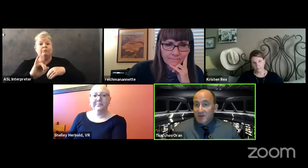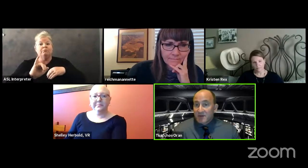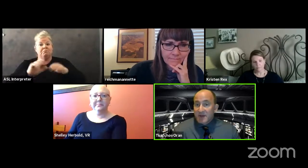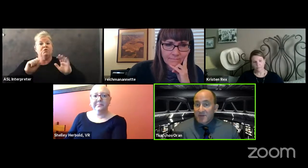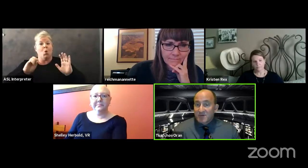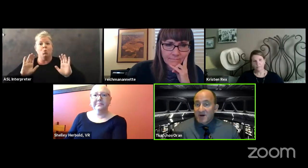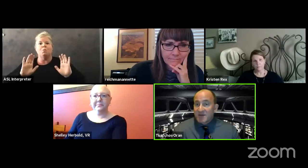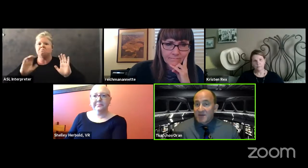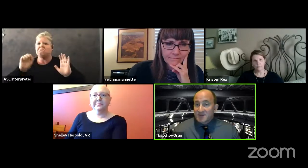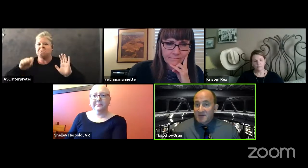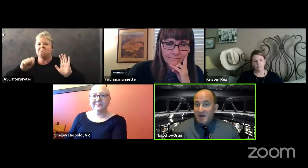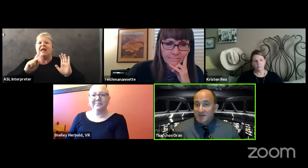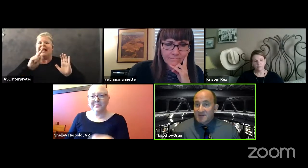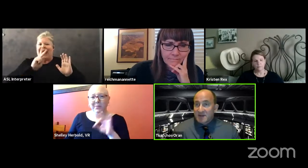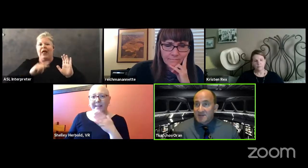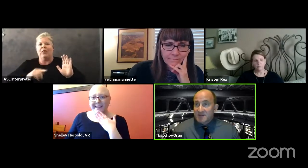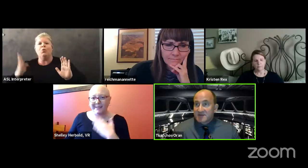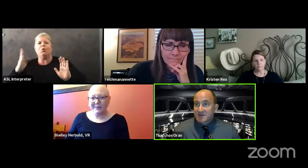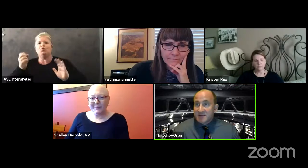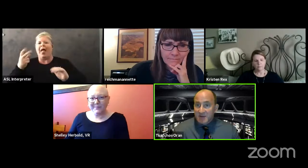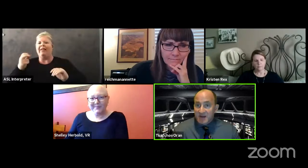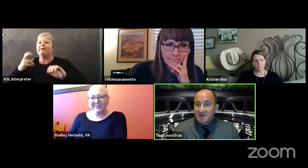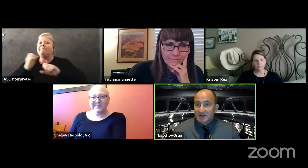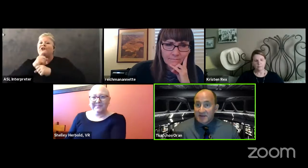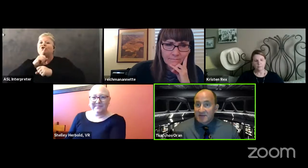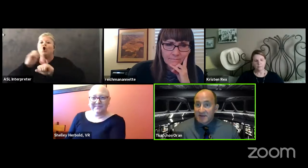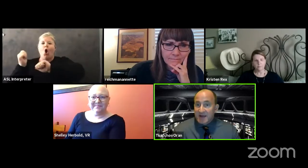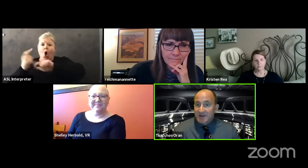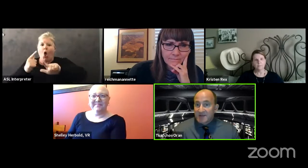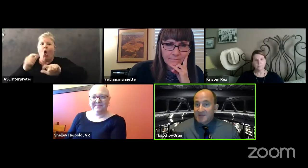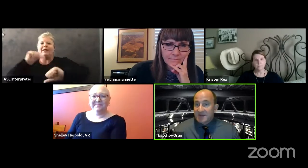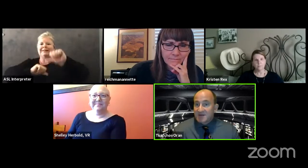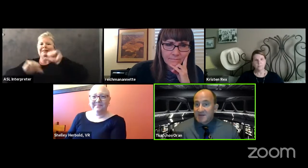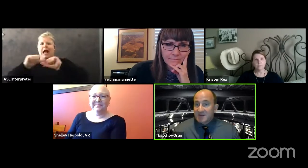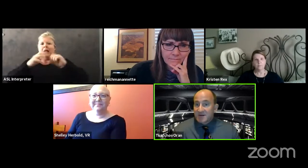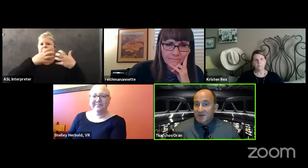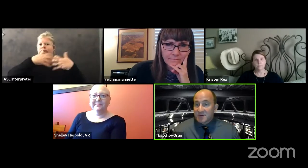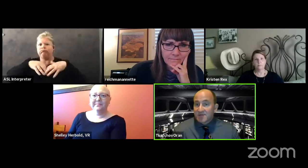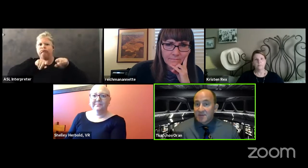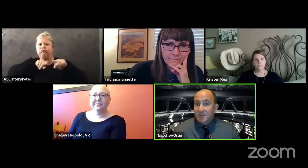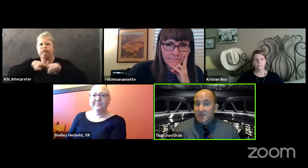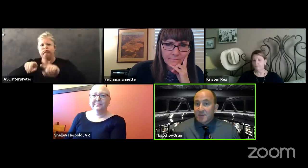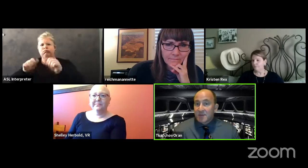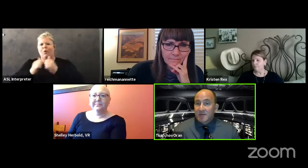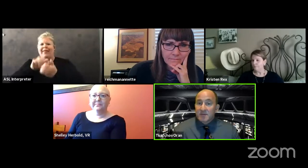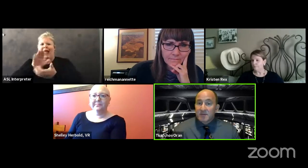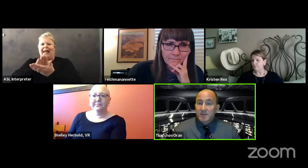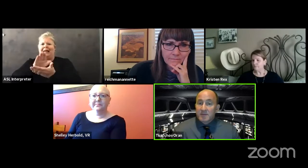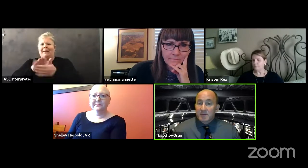you know k through 12 making sure that all science is aligned to the academic standards here in arizona